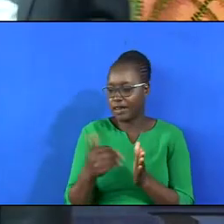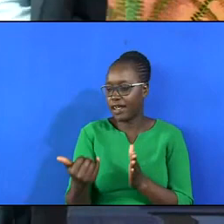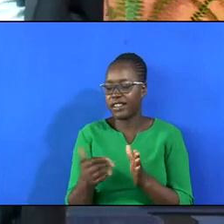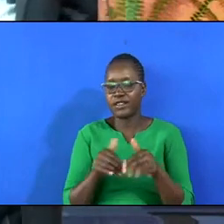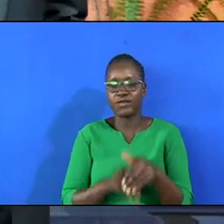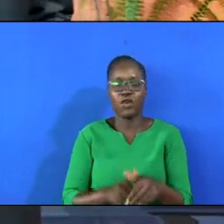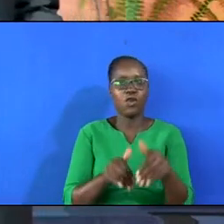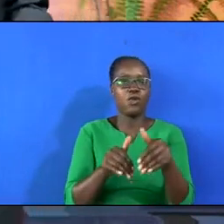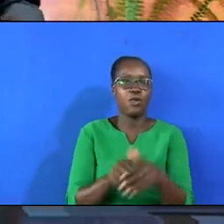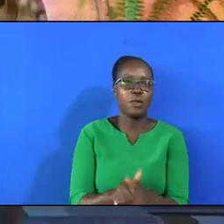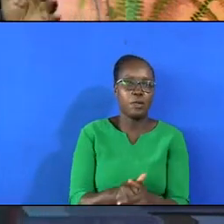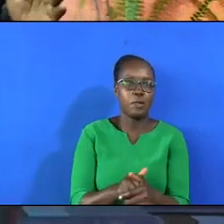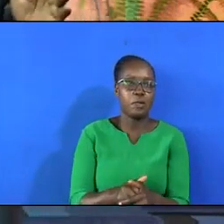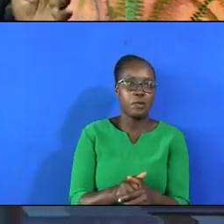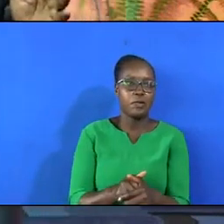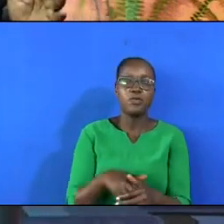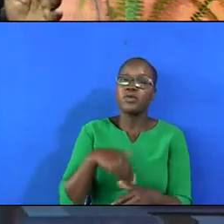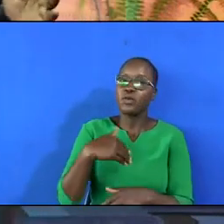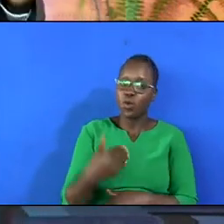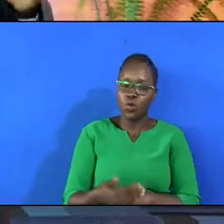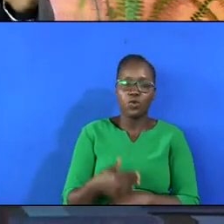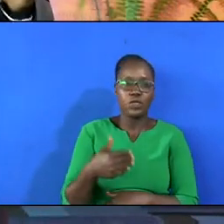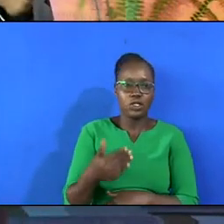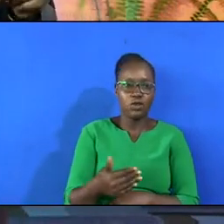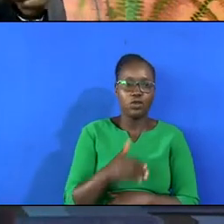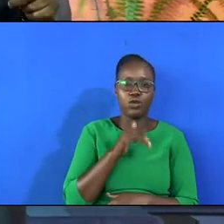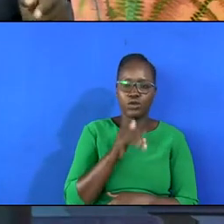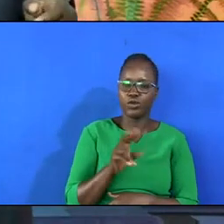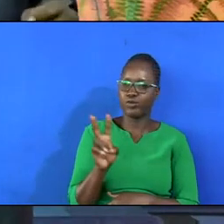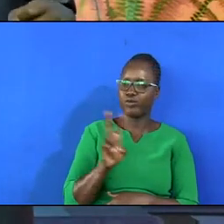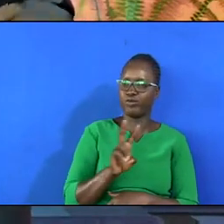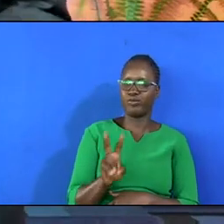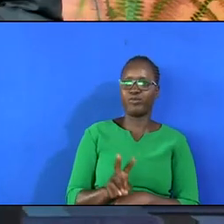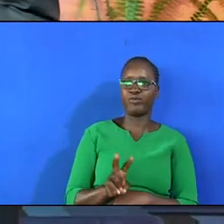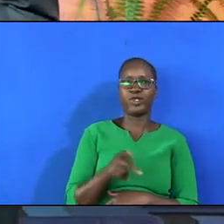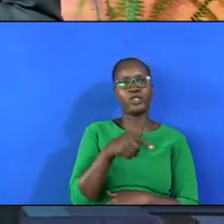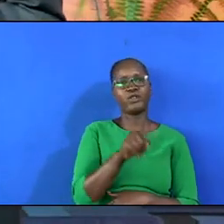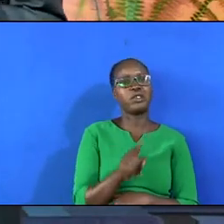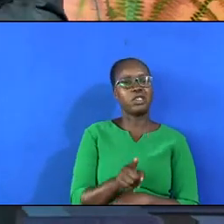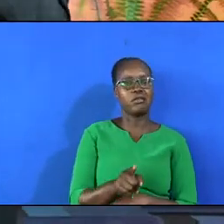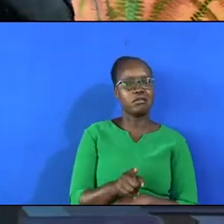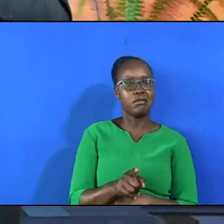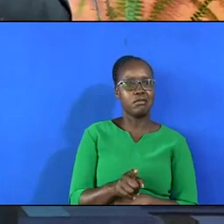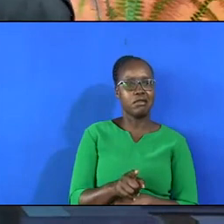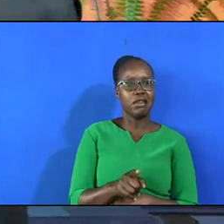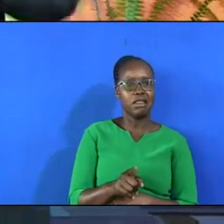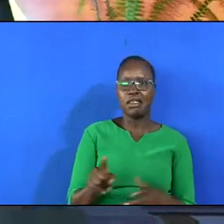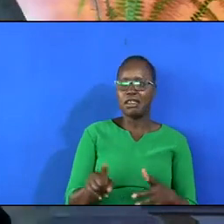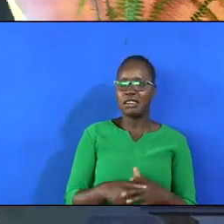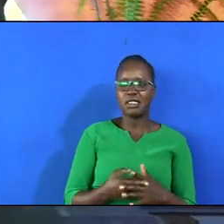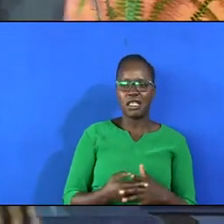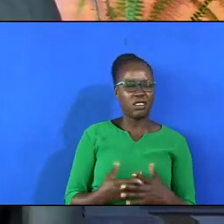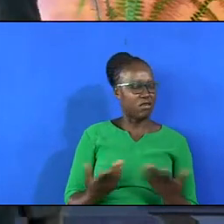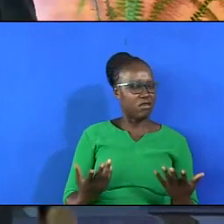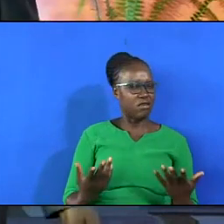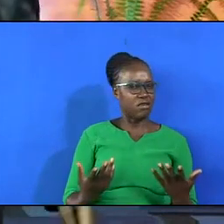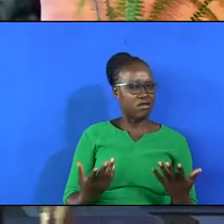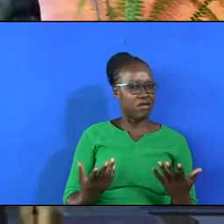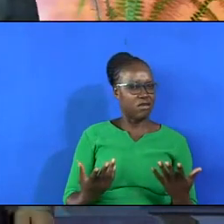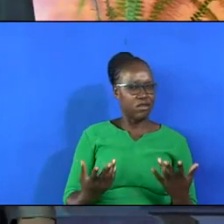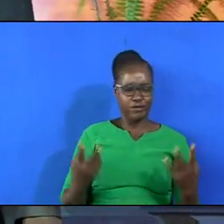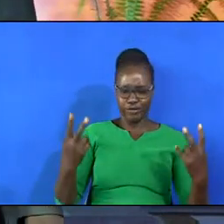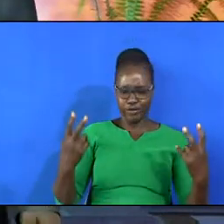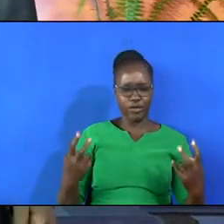They're right. Always don't look at yourself. You start by looking at him.